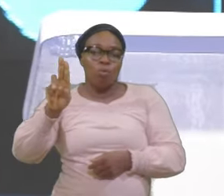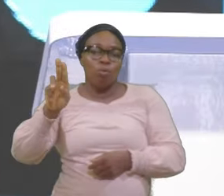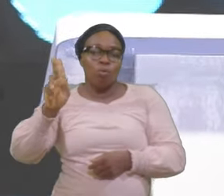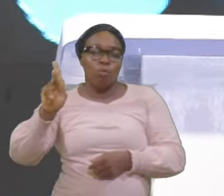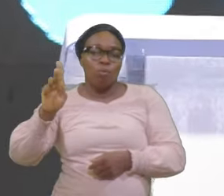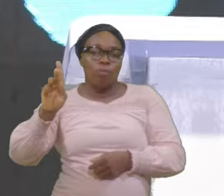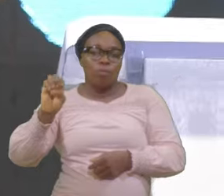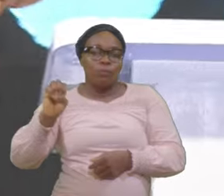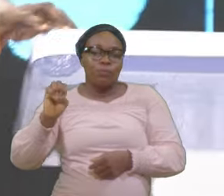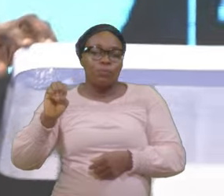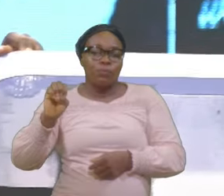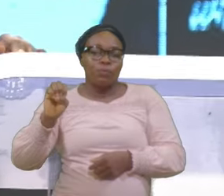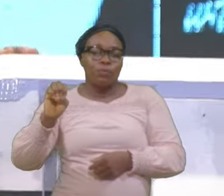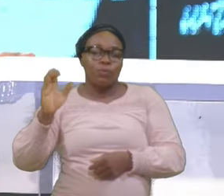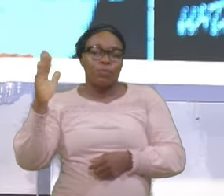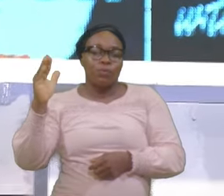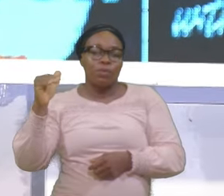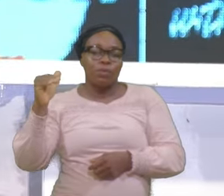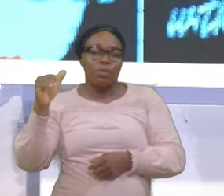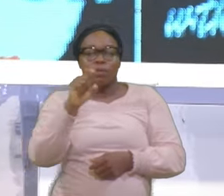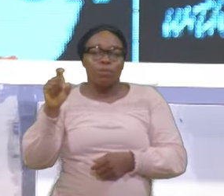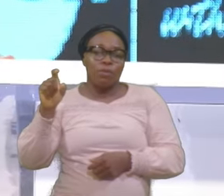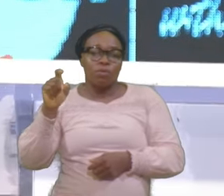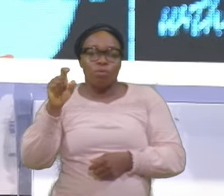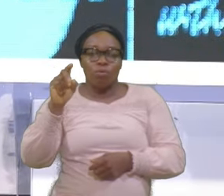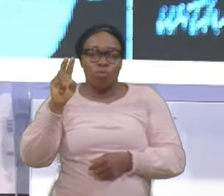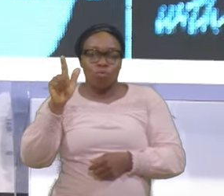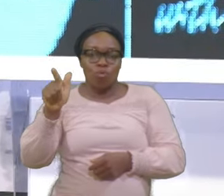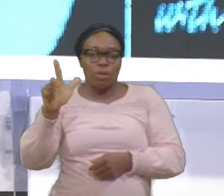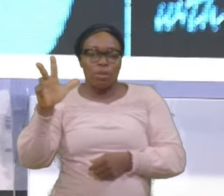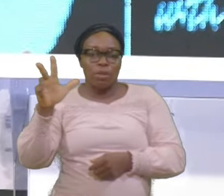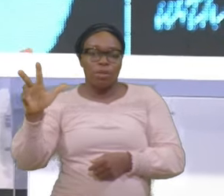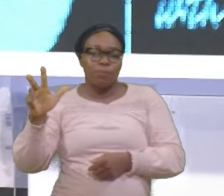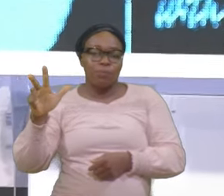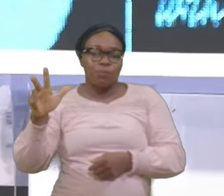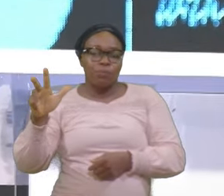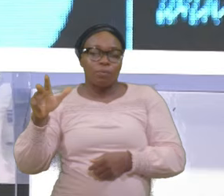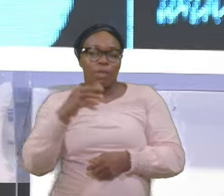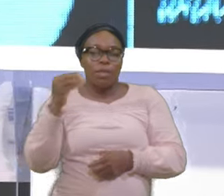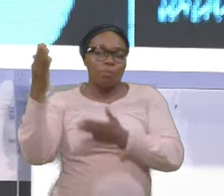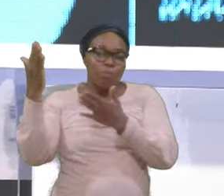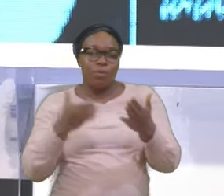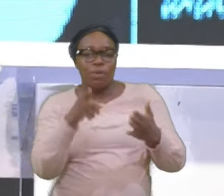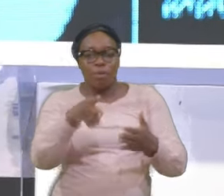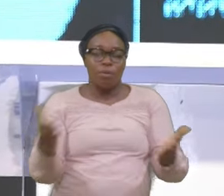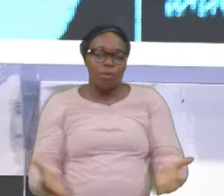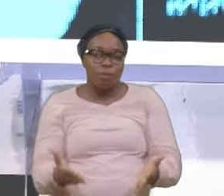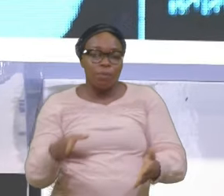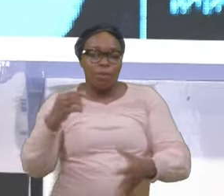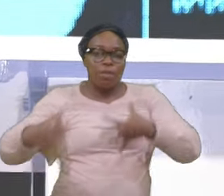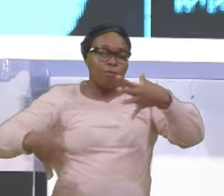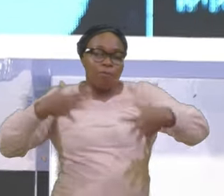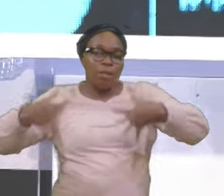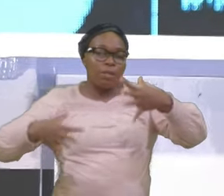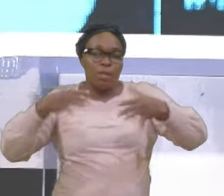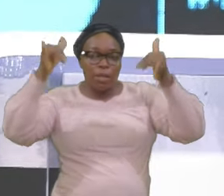verse 23 And bring him hither And bring hither The fatted calf And kill